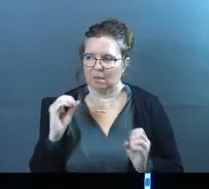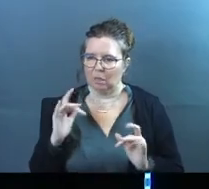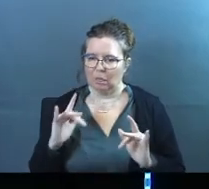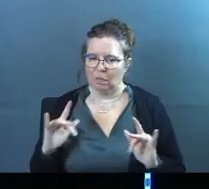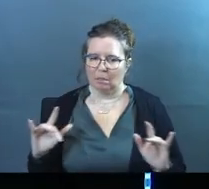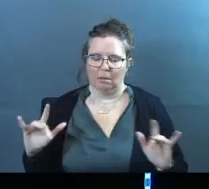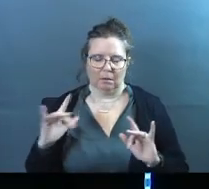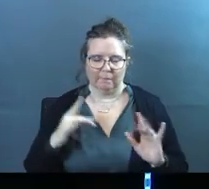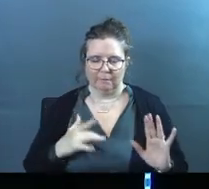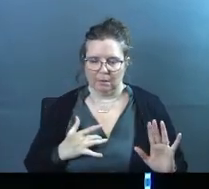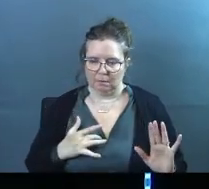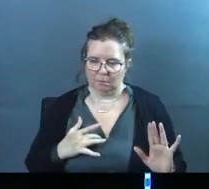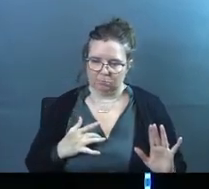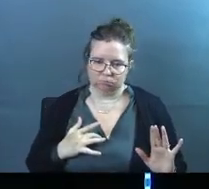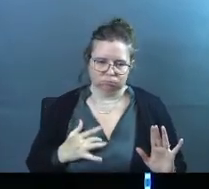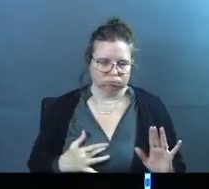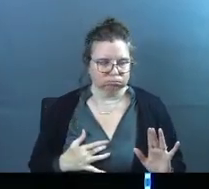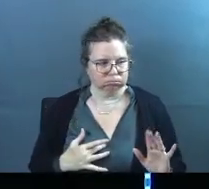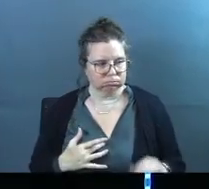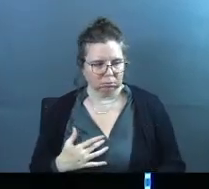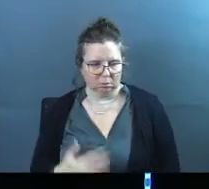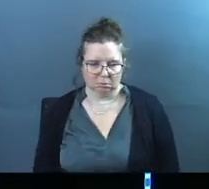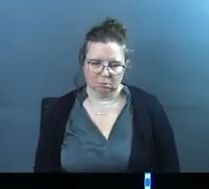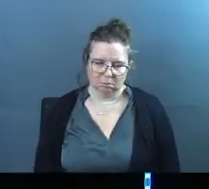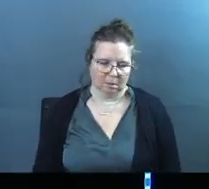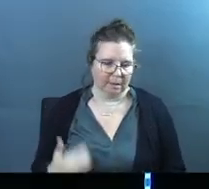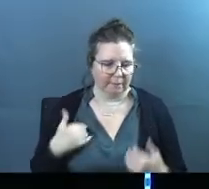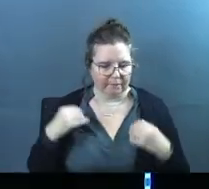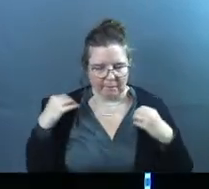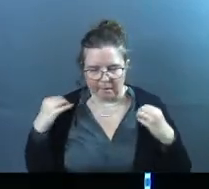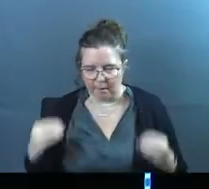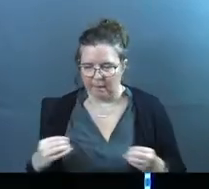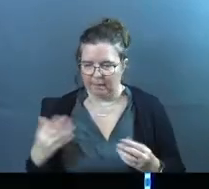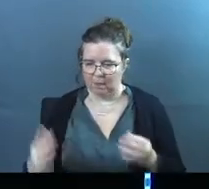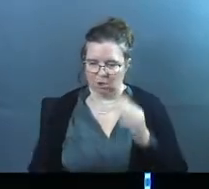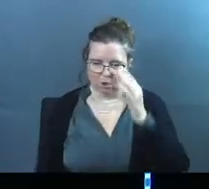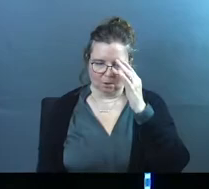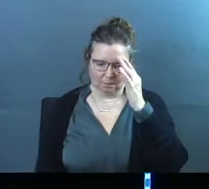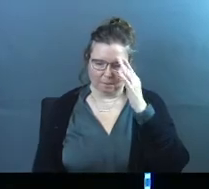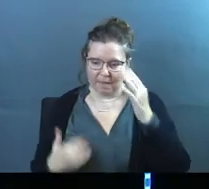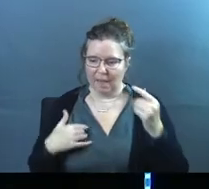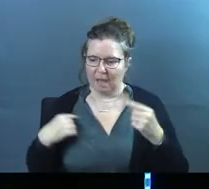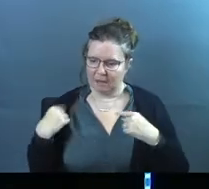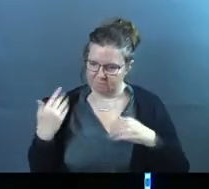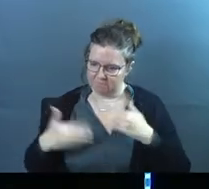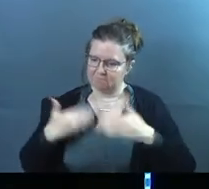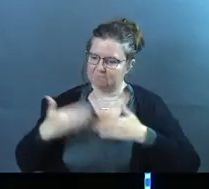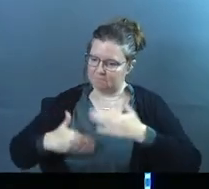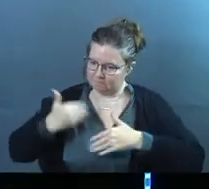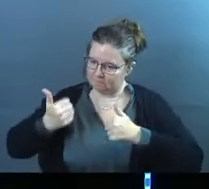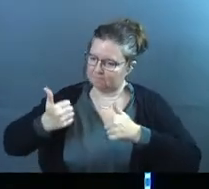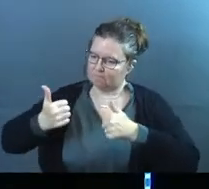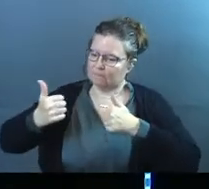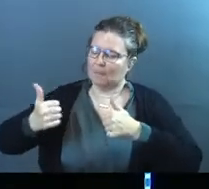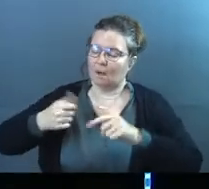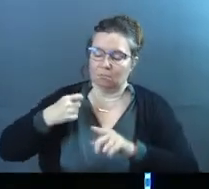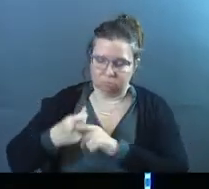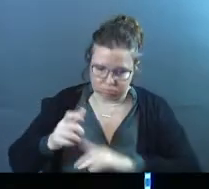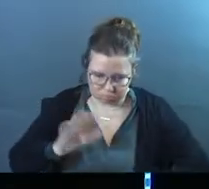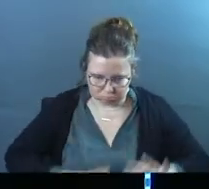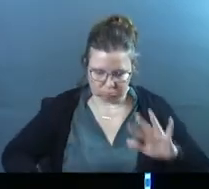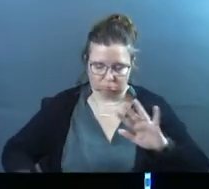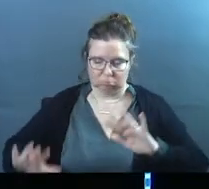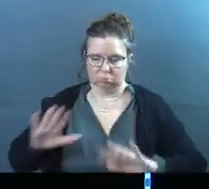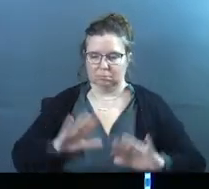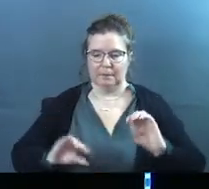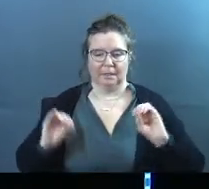nothing, and we're like, dude, I'm dead. I've got nothing here. I had it going for a little while, and I hit this thing, and now it's just